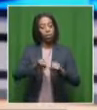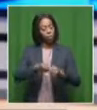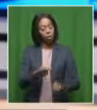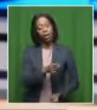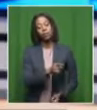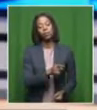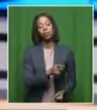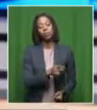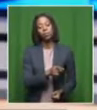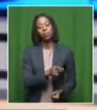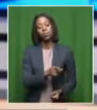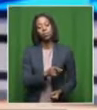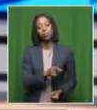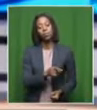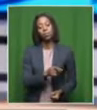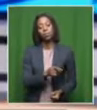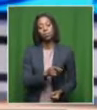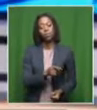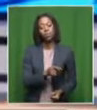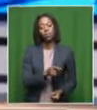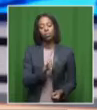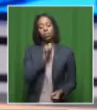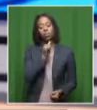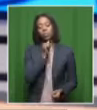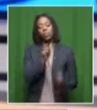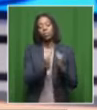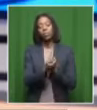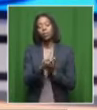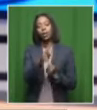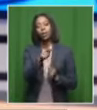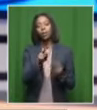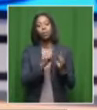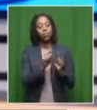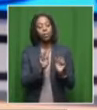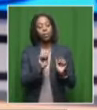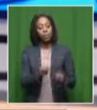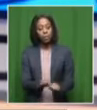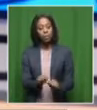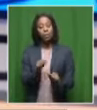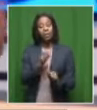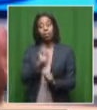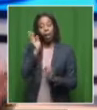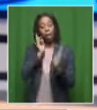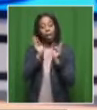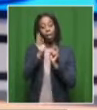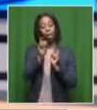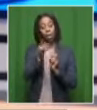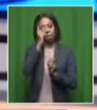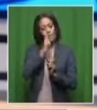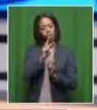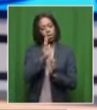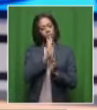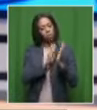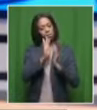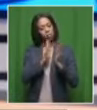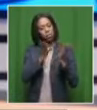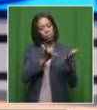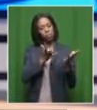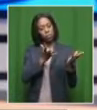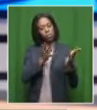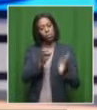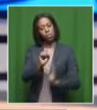it. You'll face the consequences later. Uh, really, uh, if you listen to what prof is saying, if you listen to